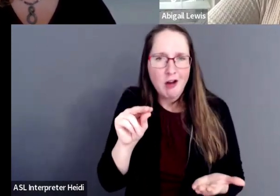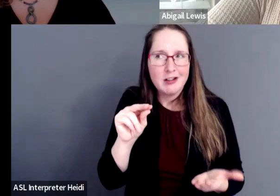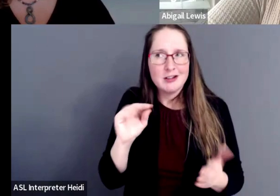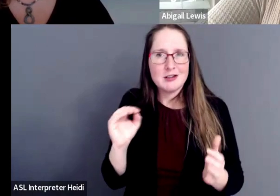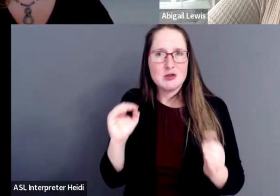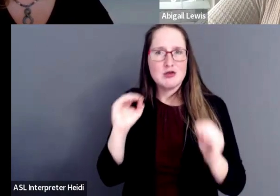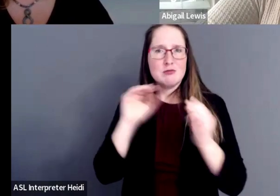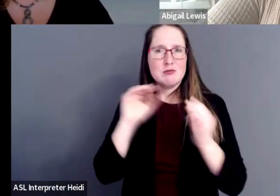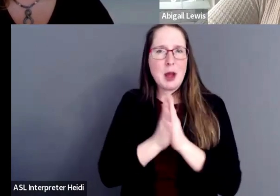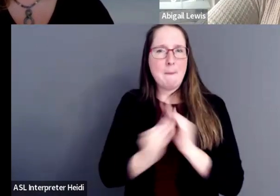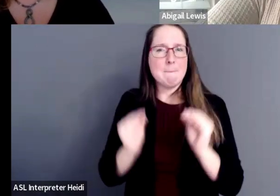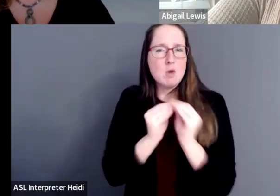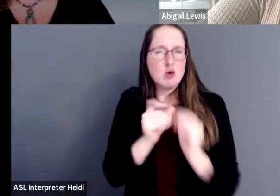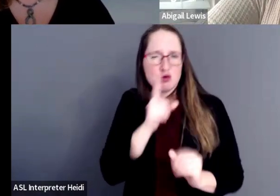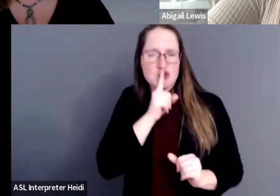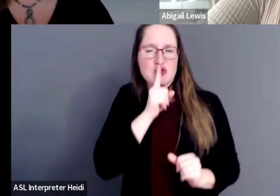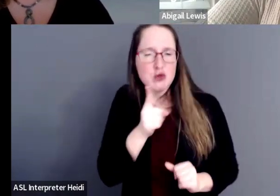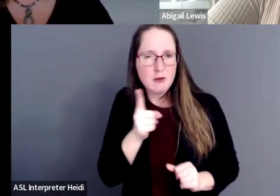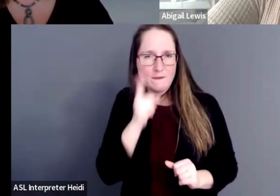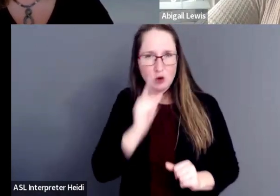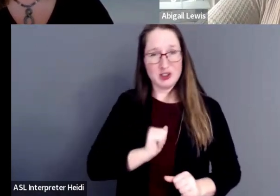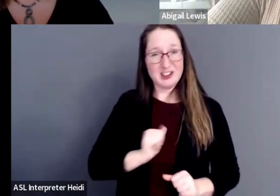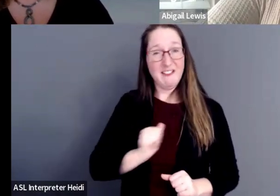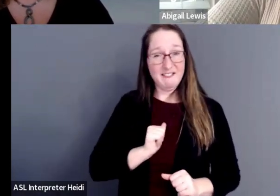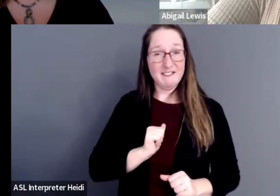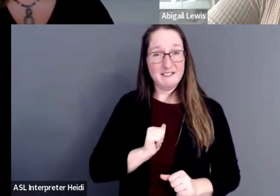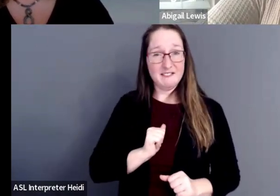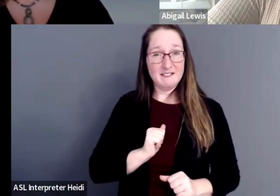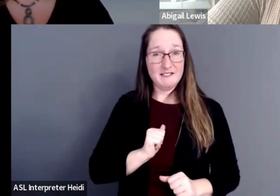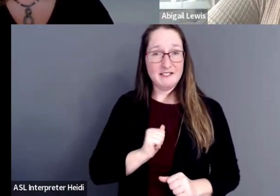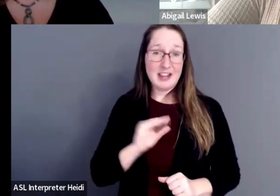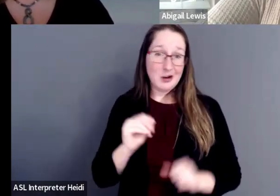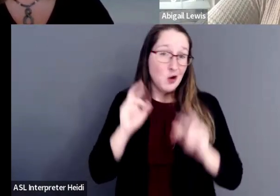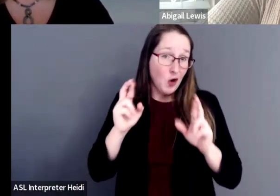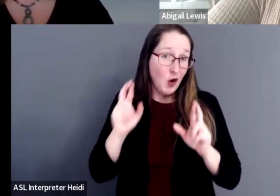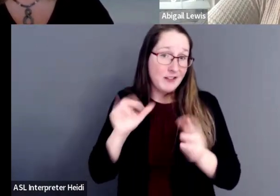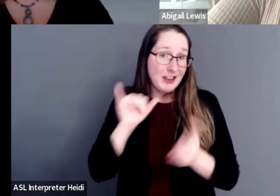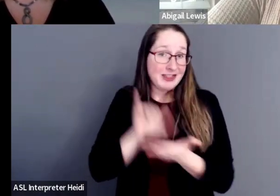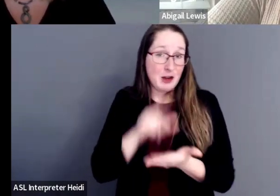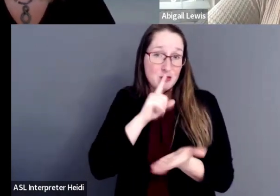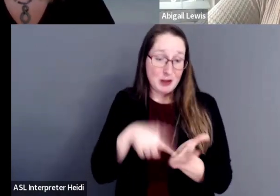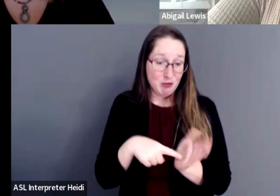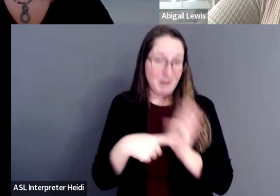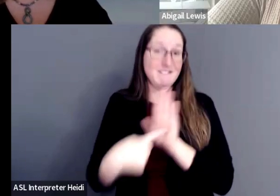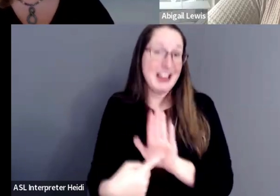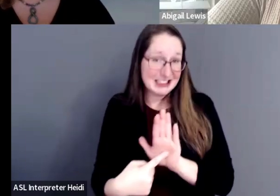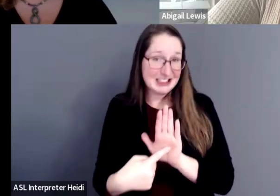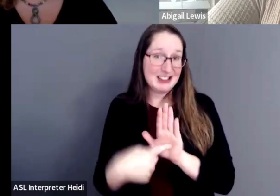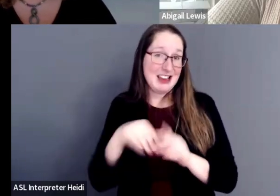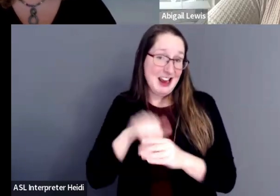true with yourself. And that hopefully is reflected in the art that you do.